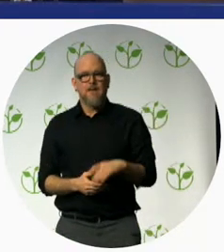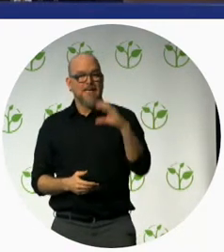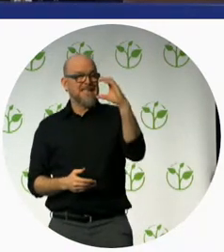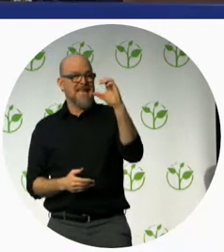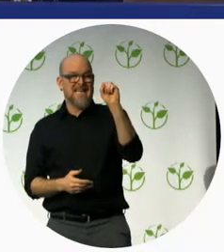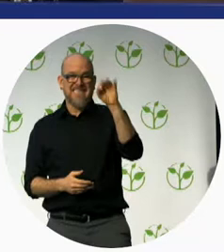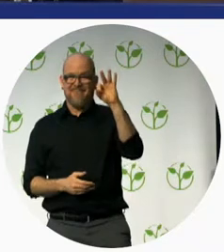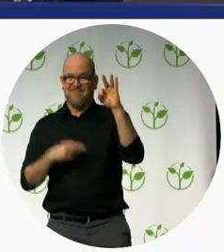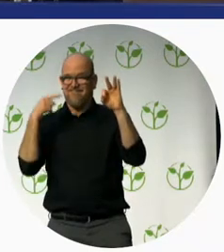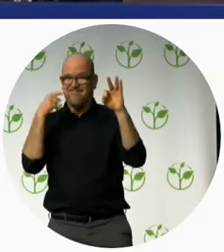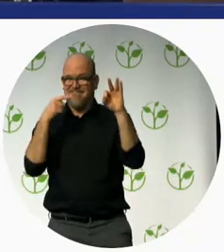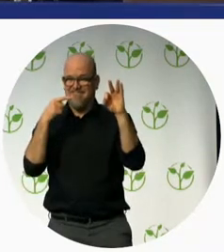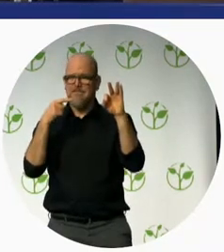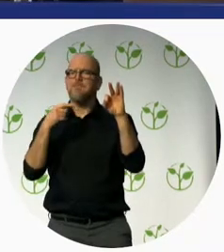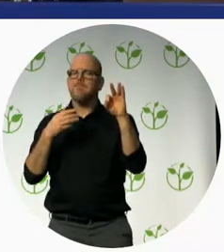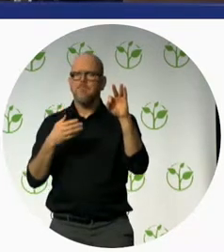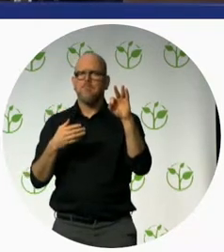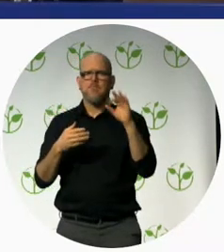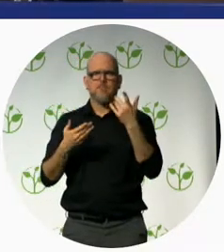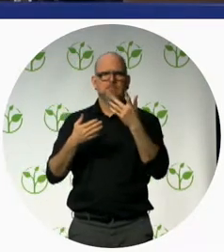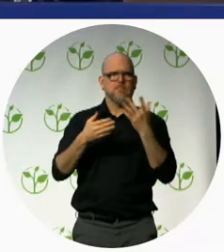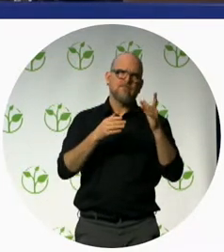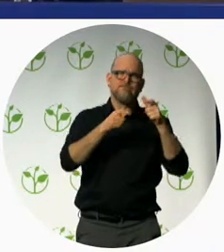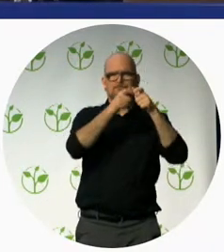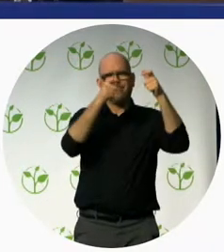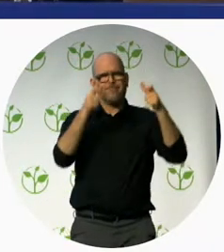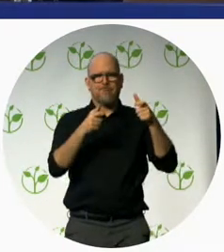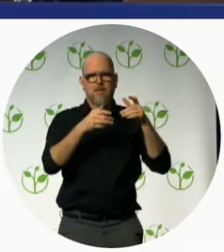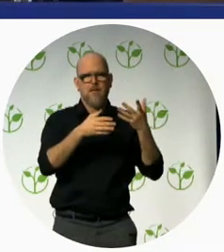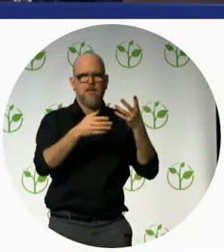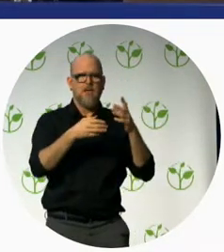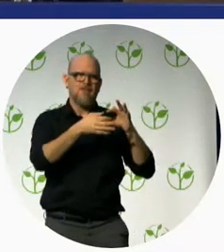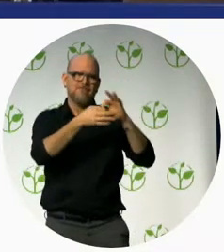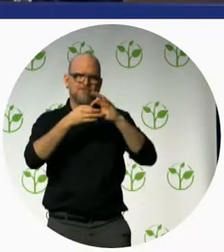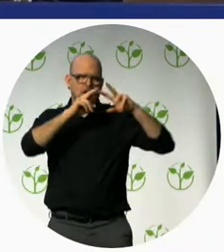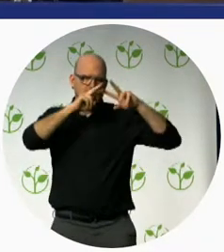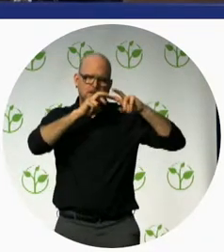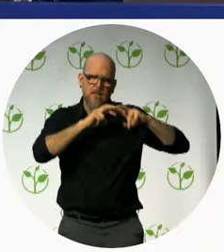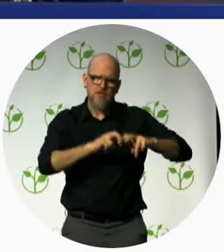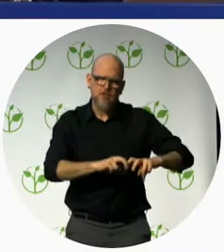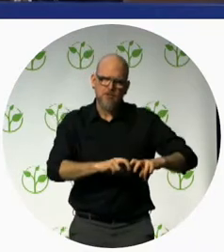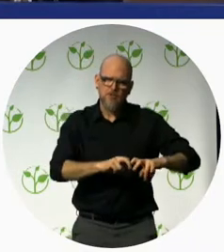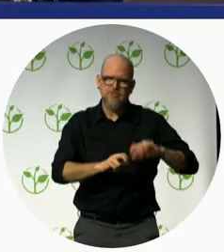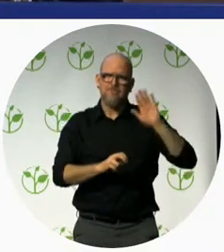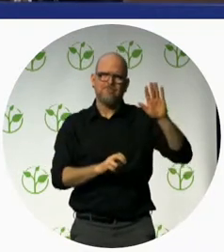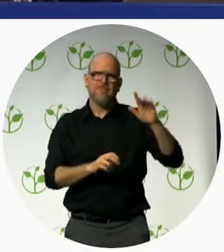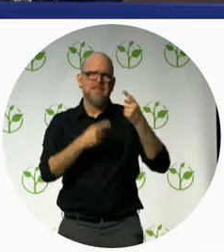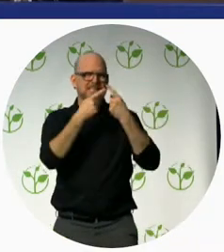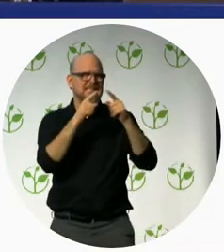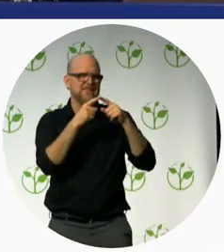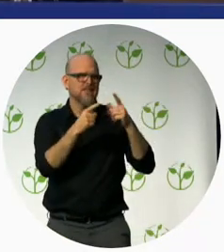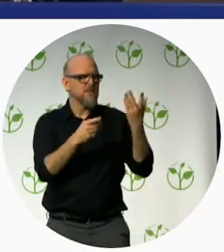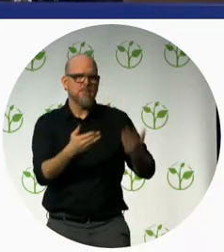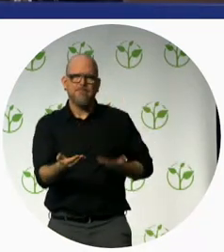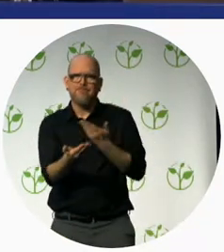focused organization which also provides service delivery as well as advocacy and networking we have been